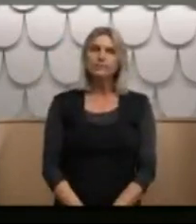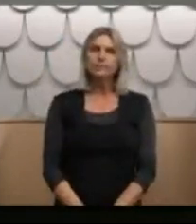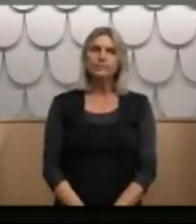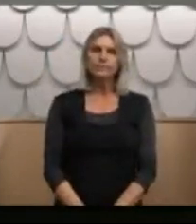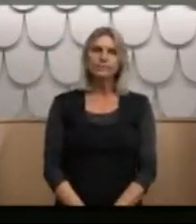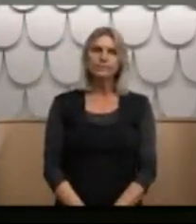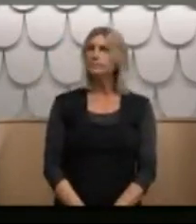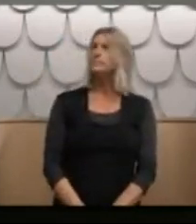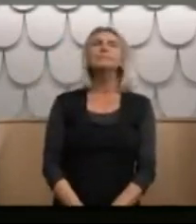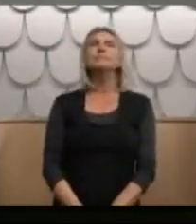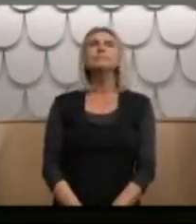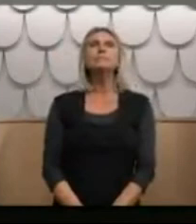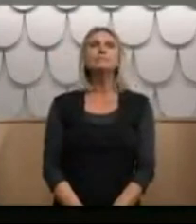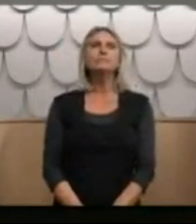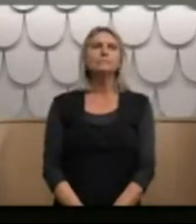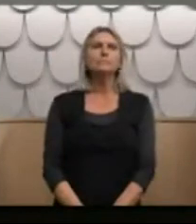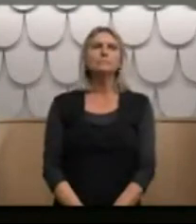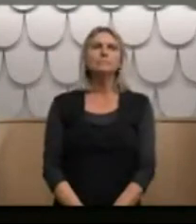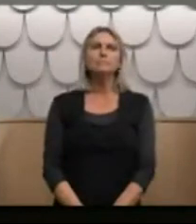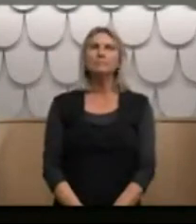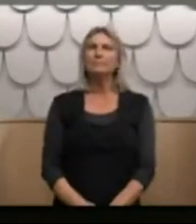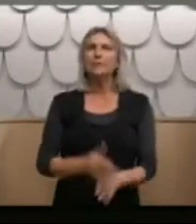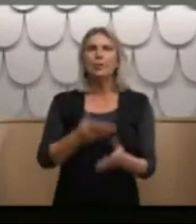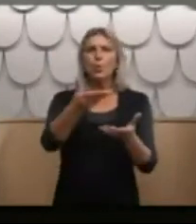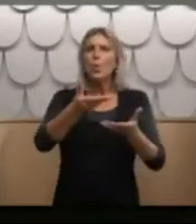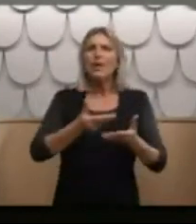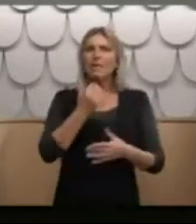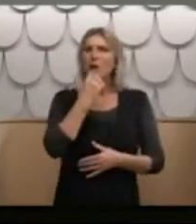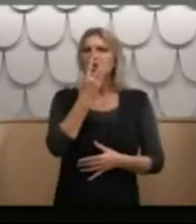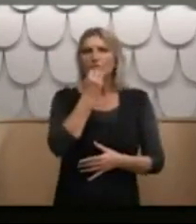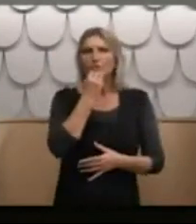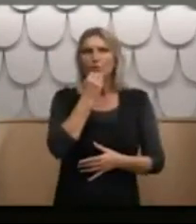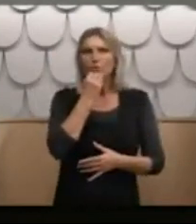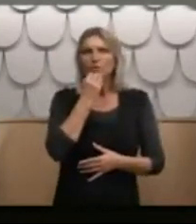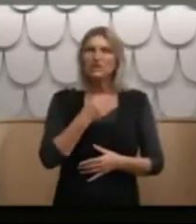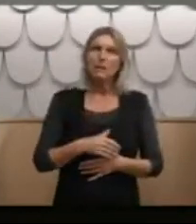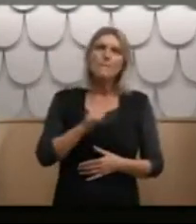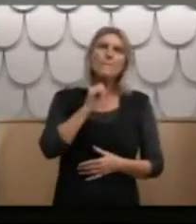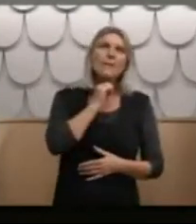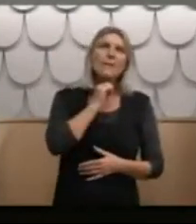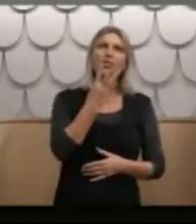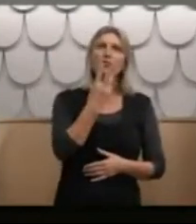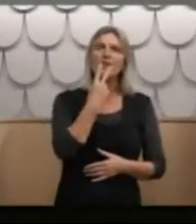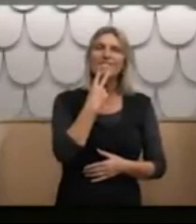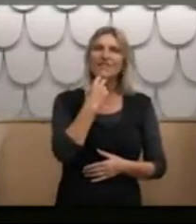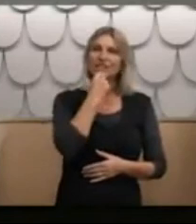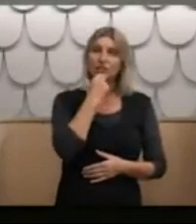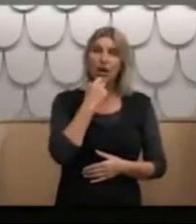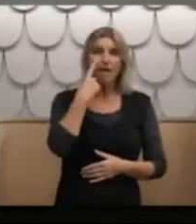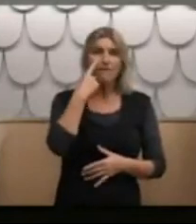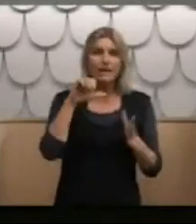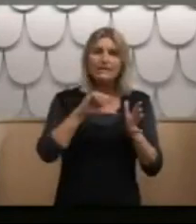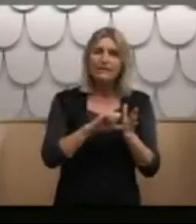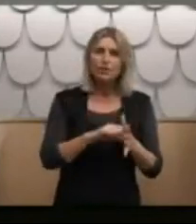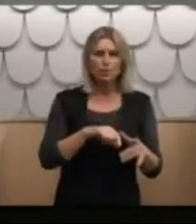Because of the very limited food we were given in care, meat and three veg, I have difficulty trying new foods. It's